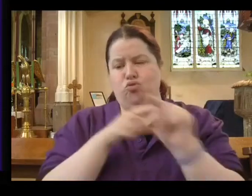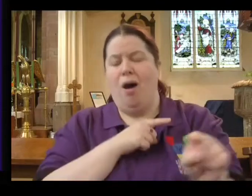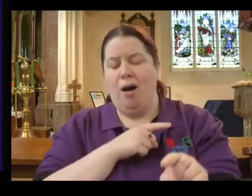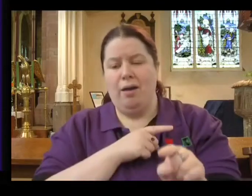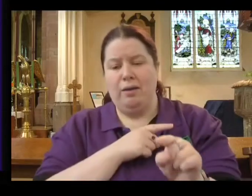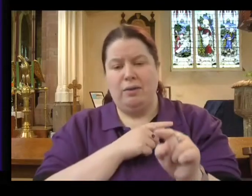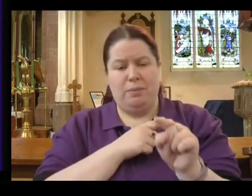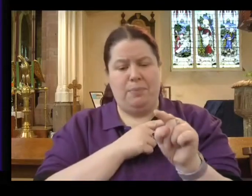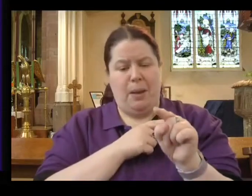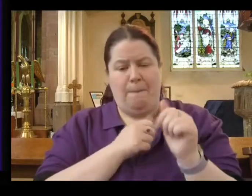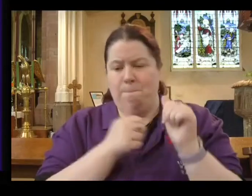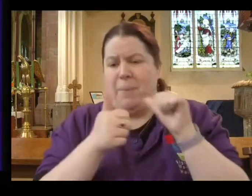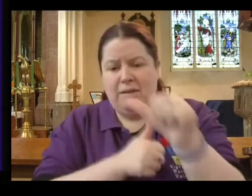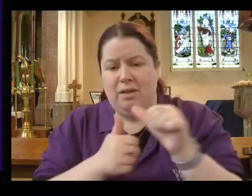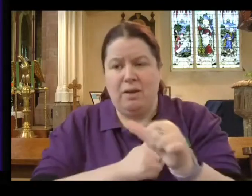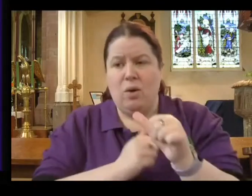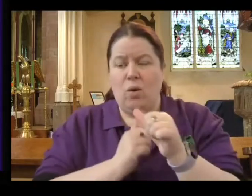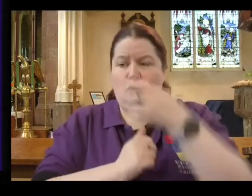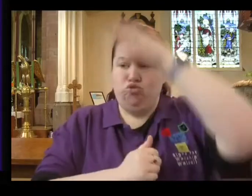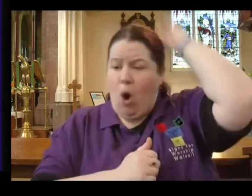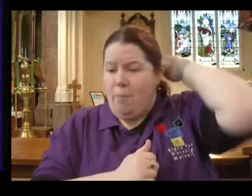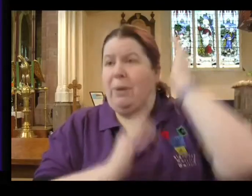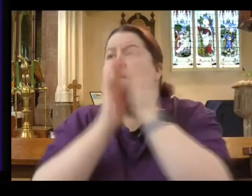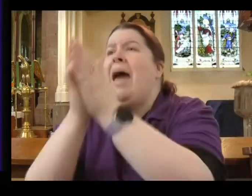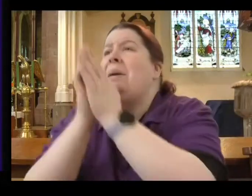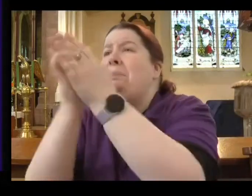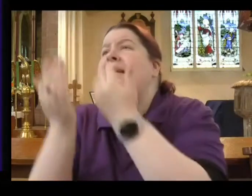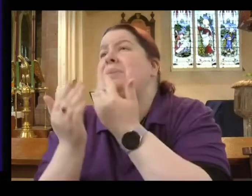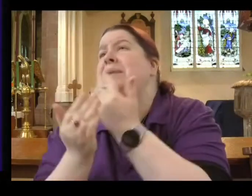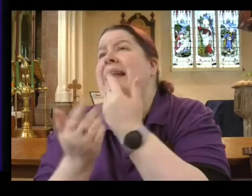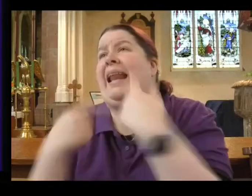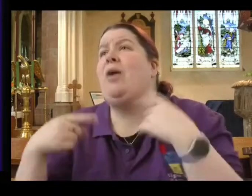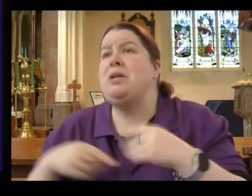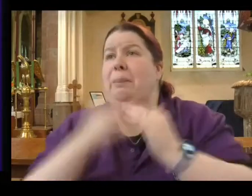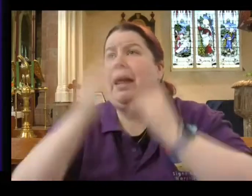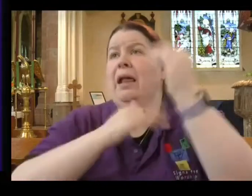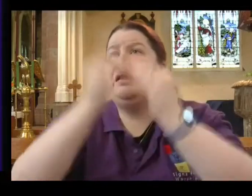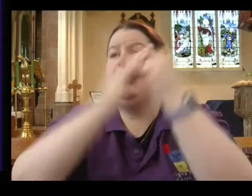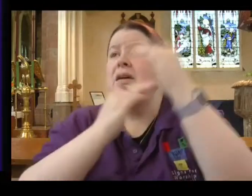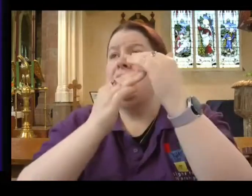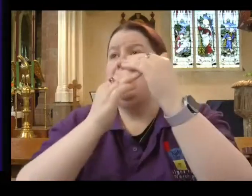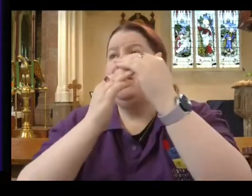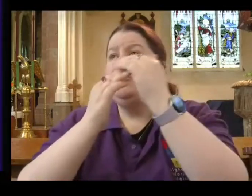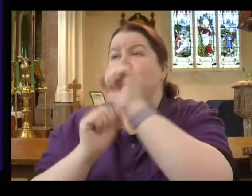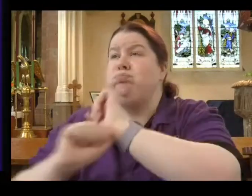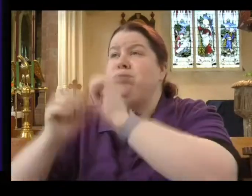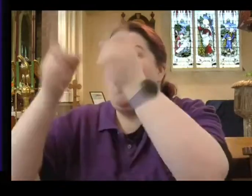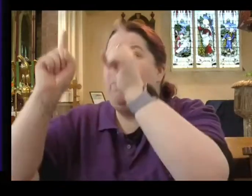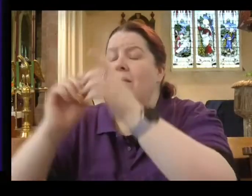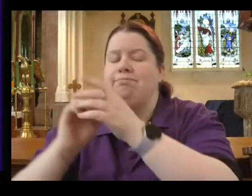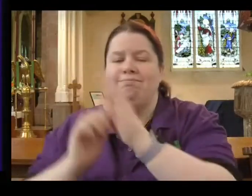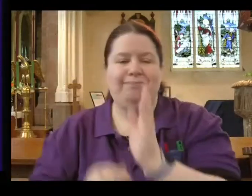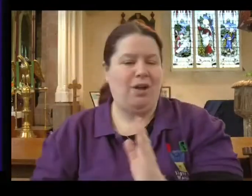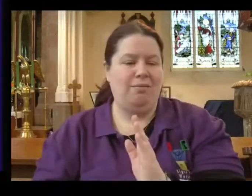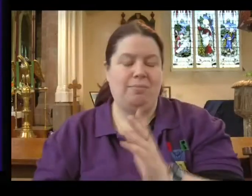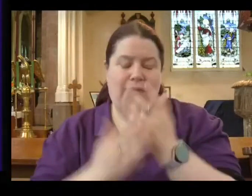begged the Romans to allow them to build a temple of worship to the emperor. But they weren't allowed. That honour had been given